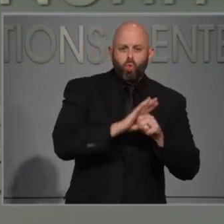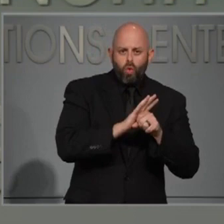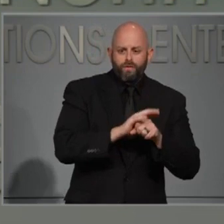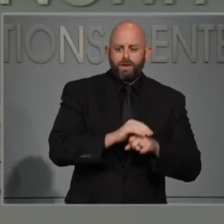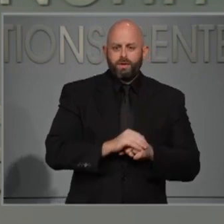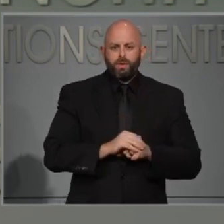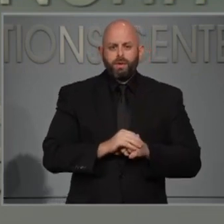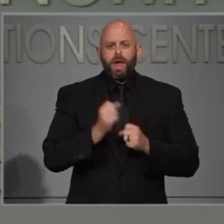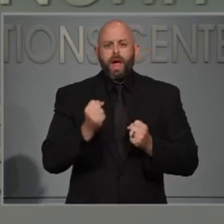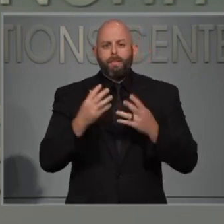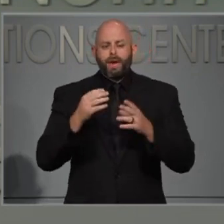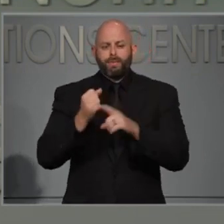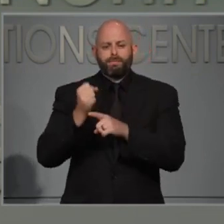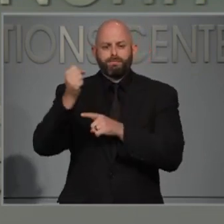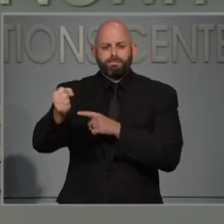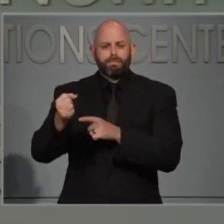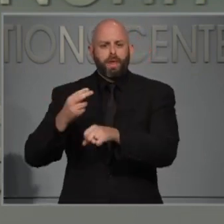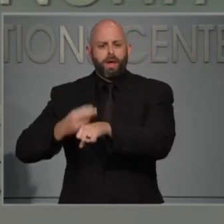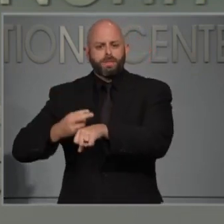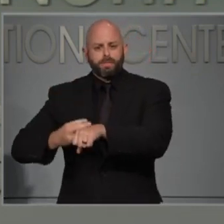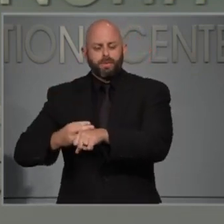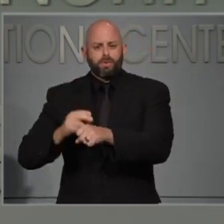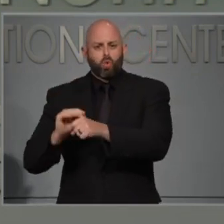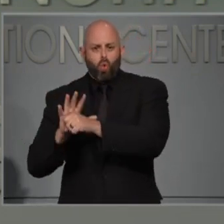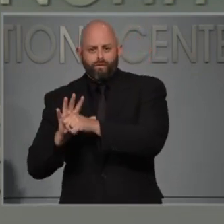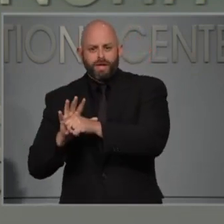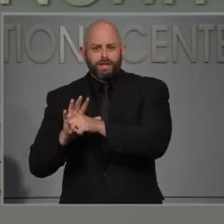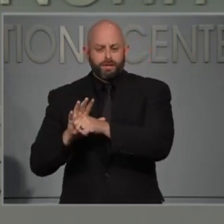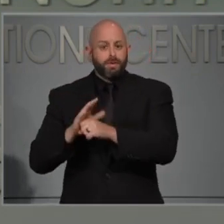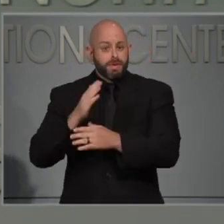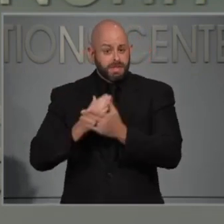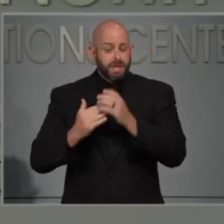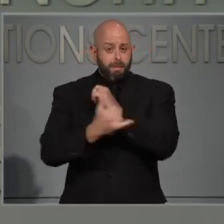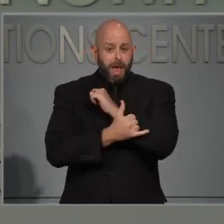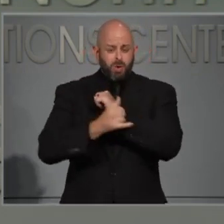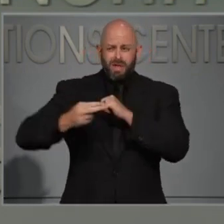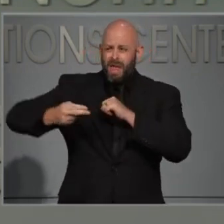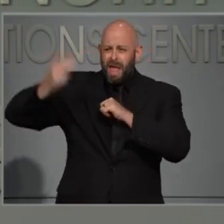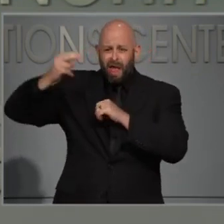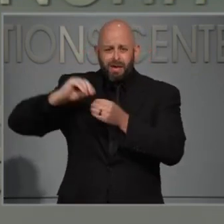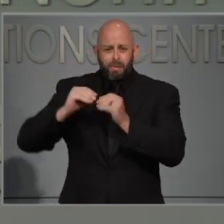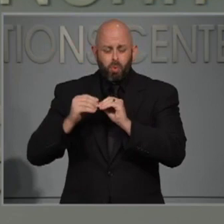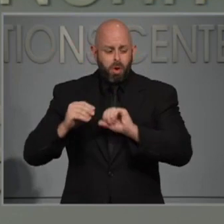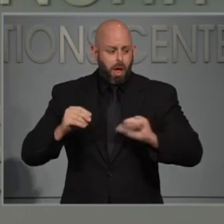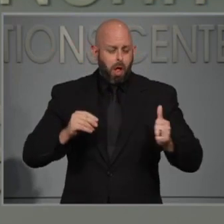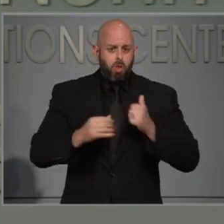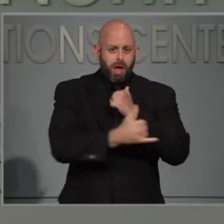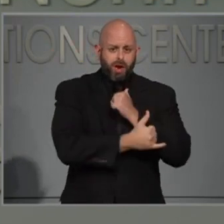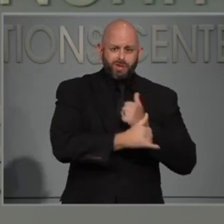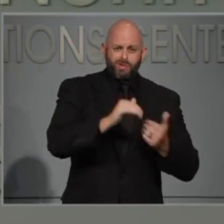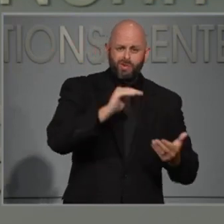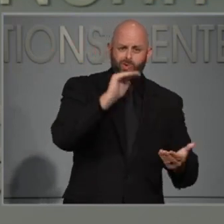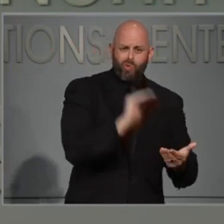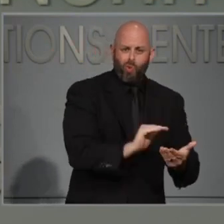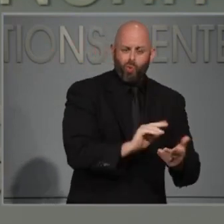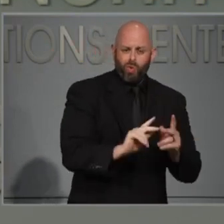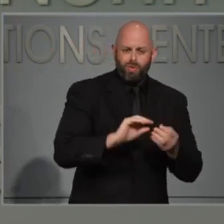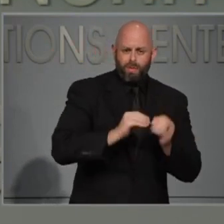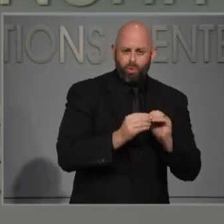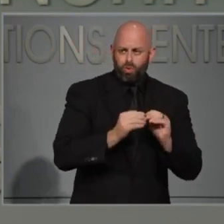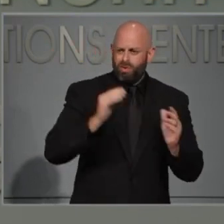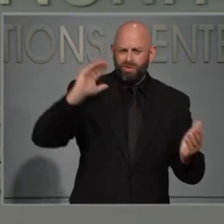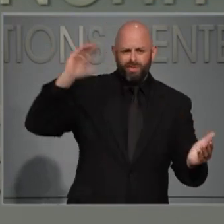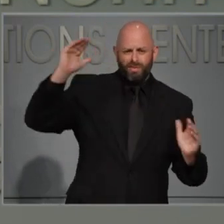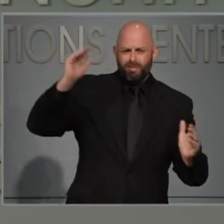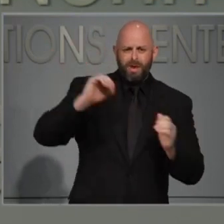ending up in the hospital with COVID are very different from other counties. So that would be really of interest to us. And the other question is,